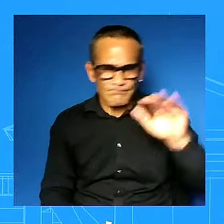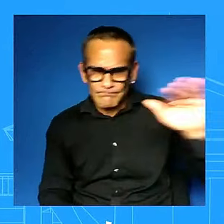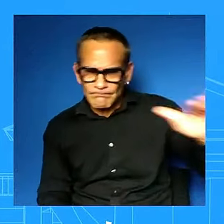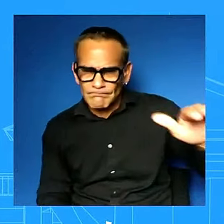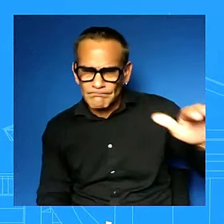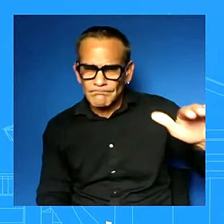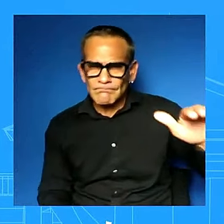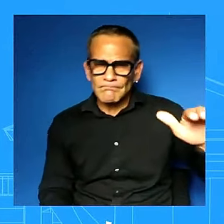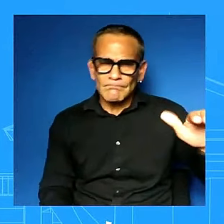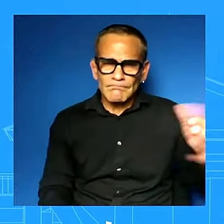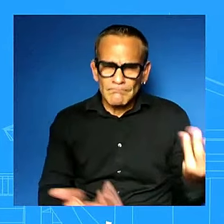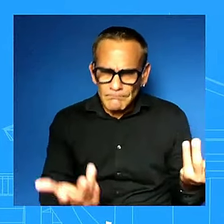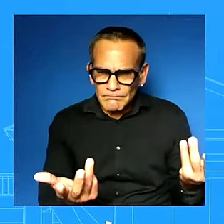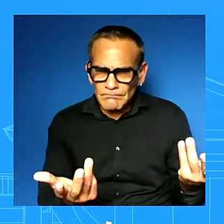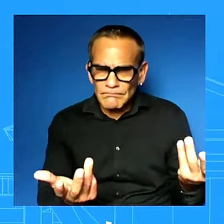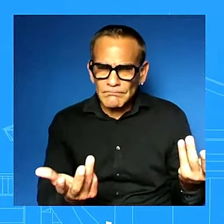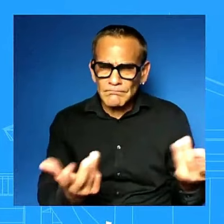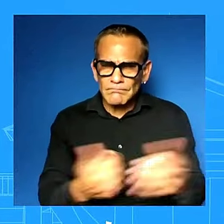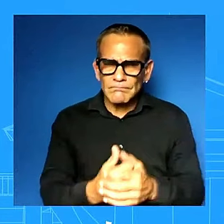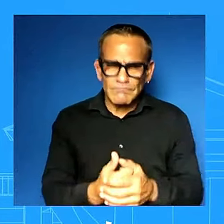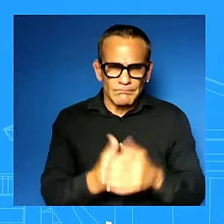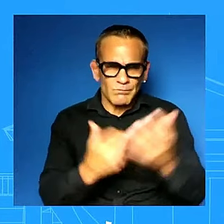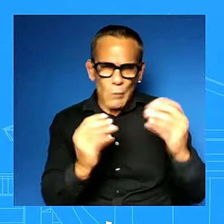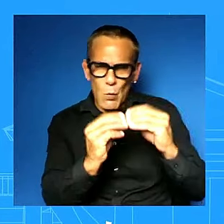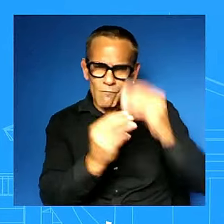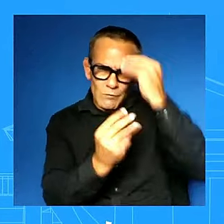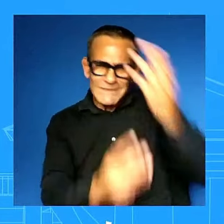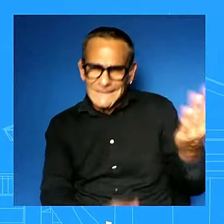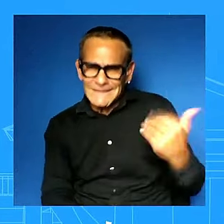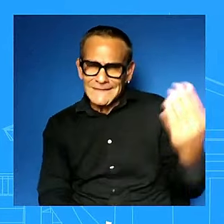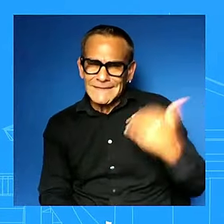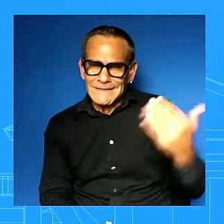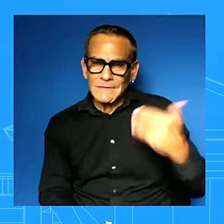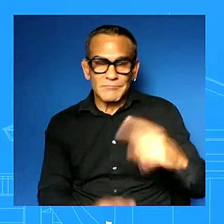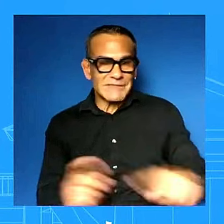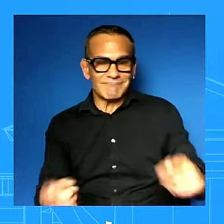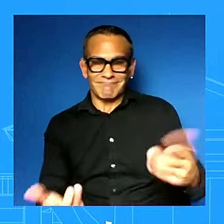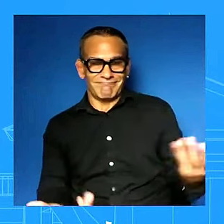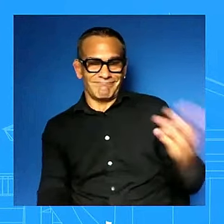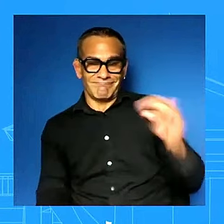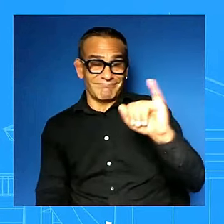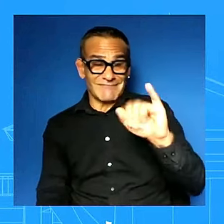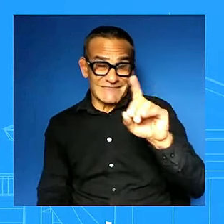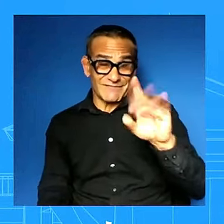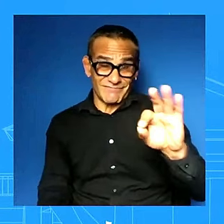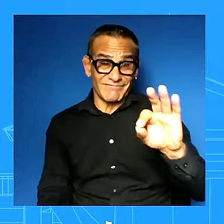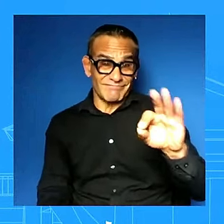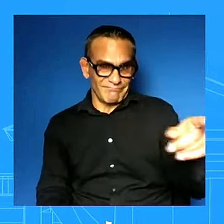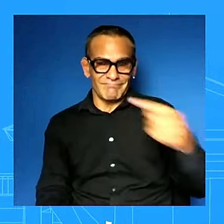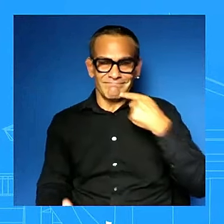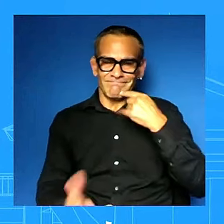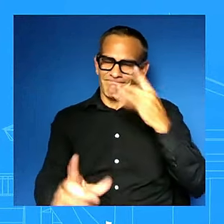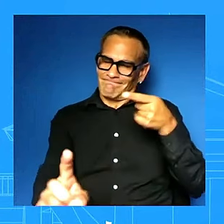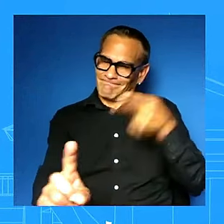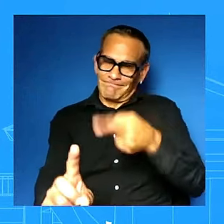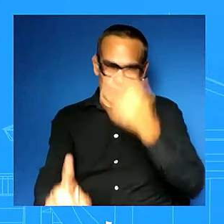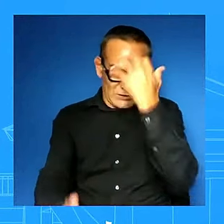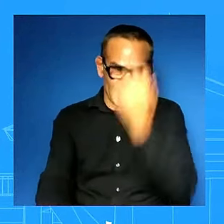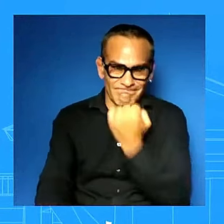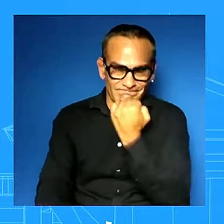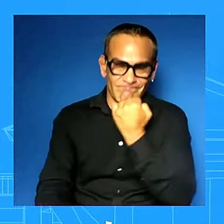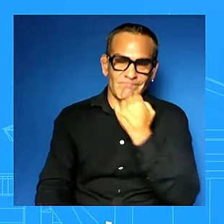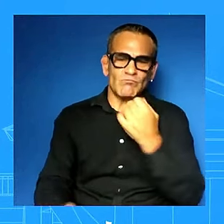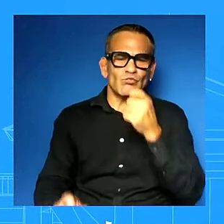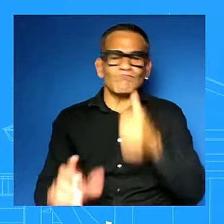as you just said idf said they were targeting hamas officials including those who were directly involved with the horrific